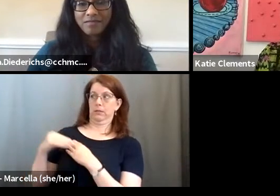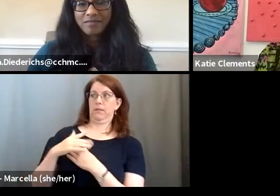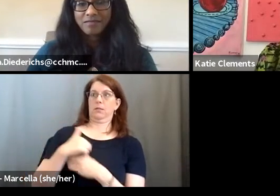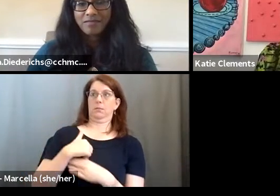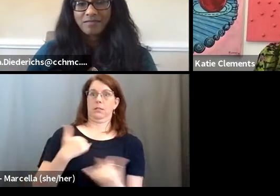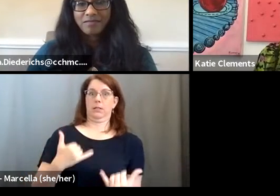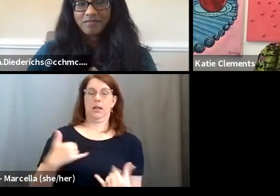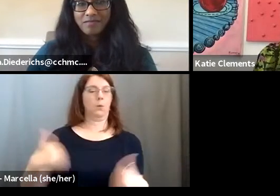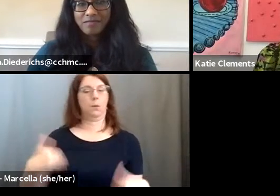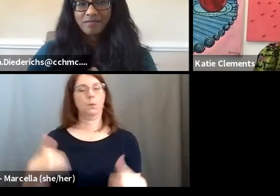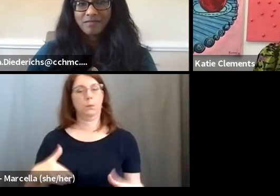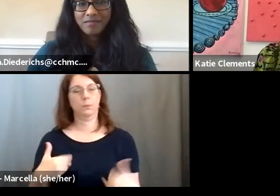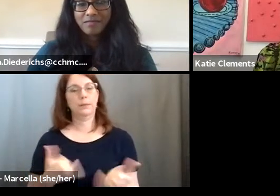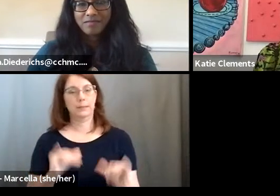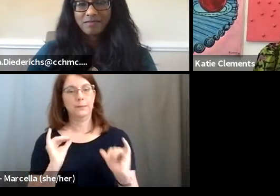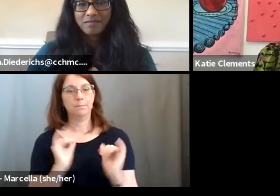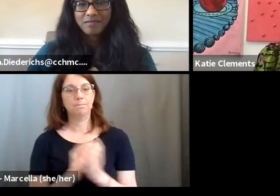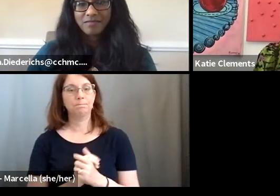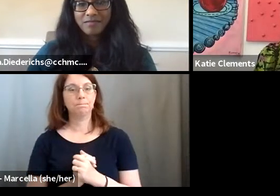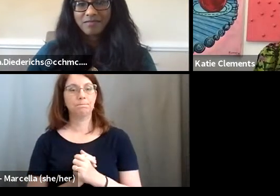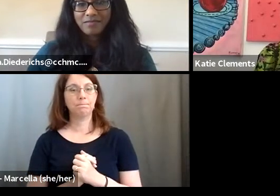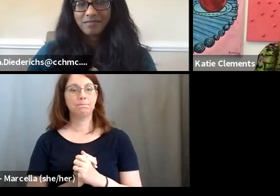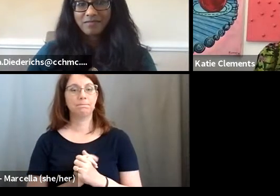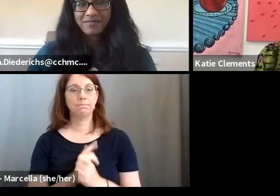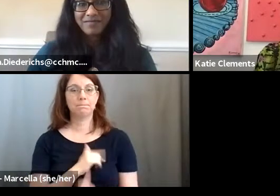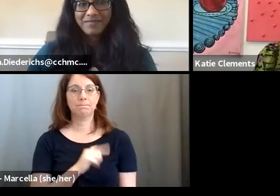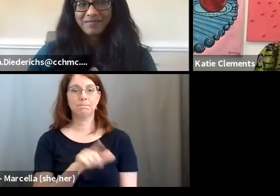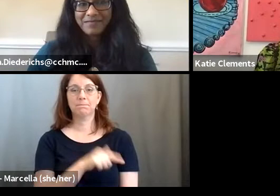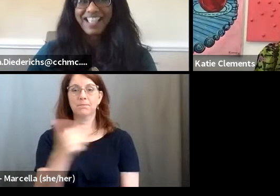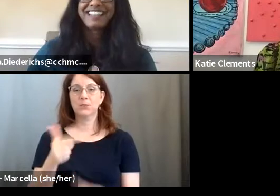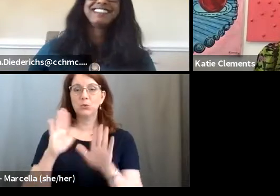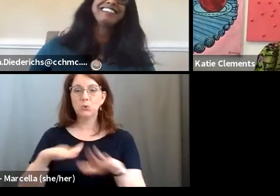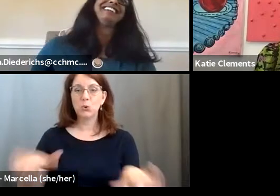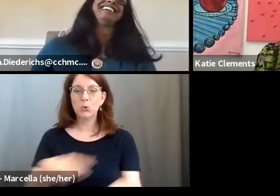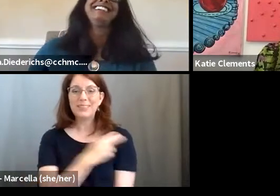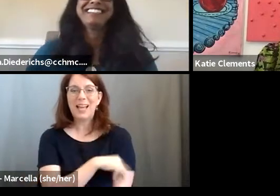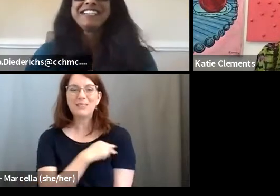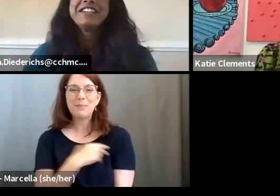lessons along the way. All right. I want to hear about Children's Hospital.